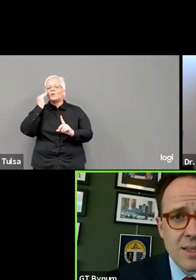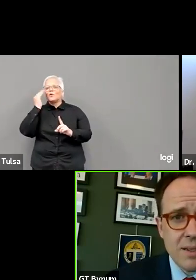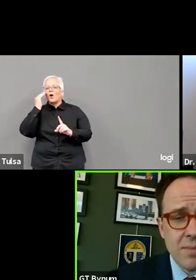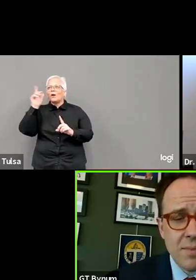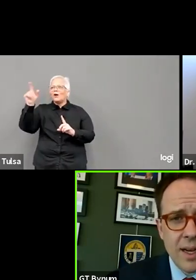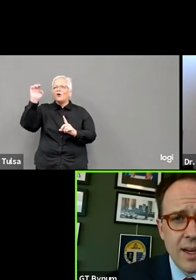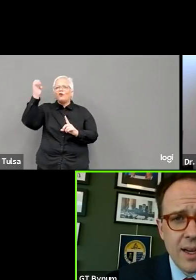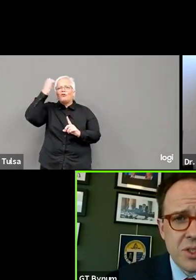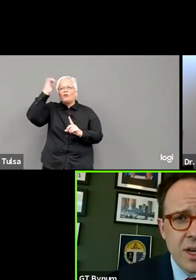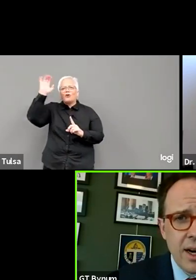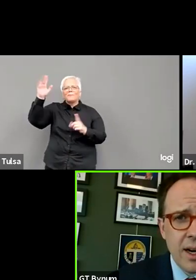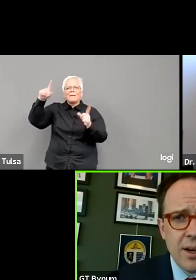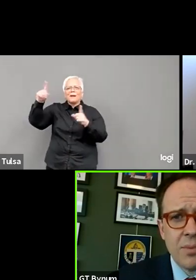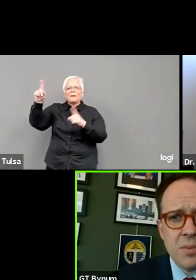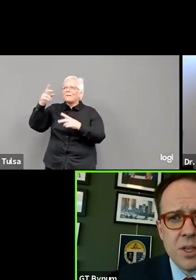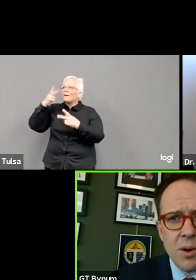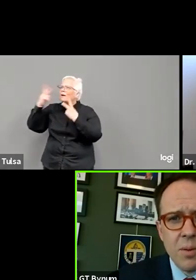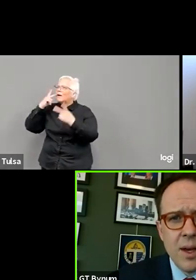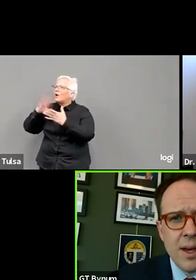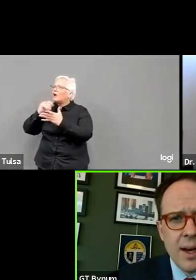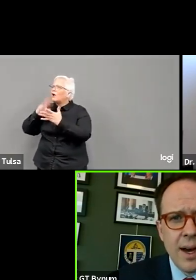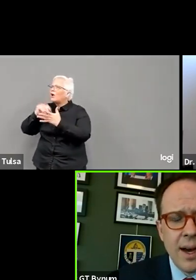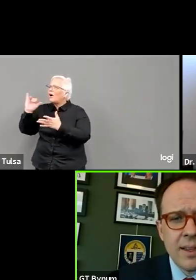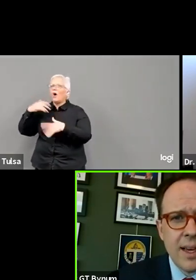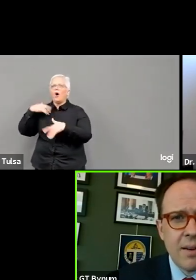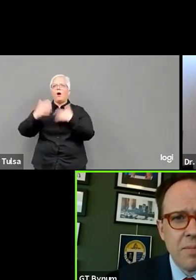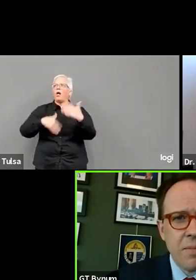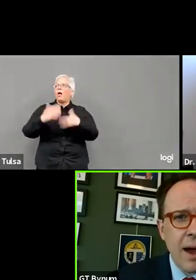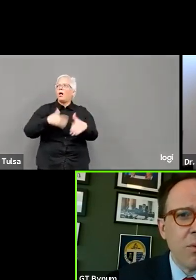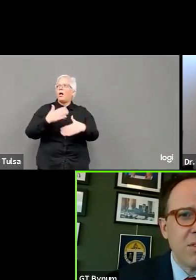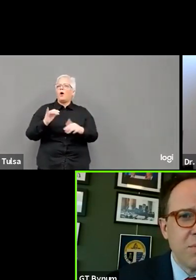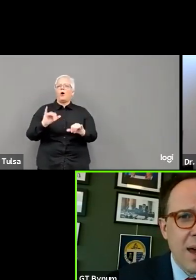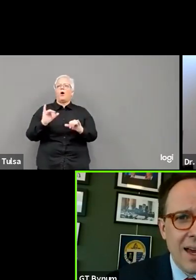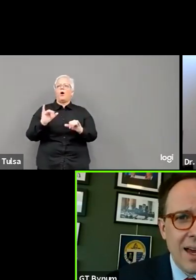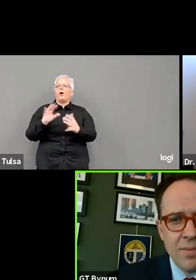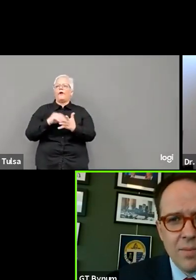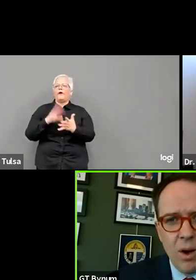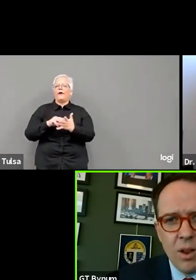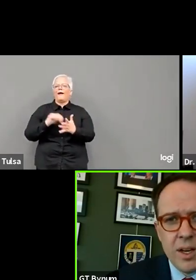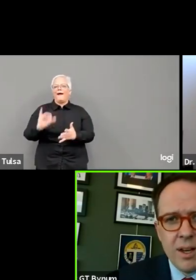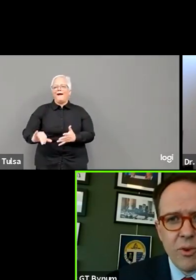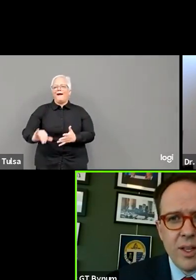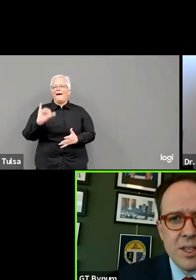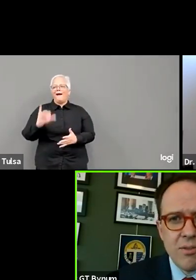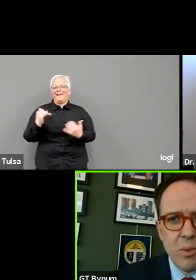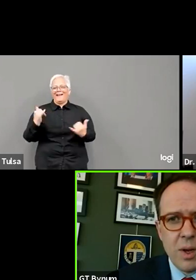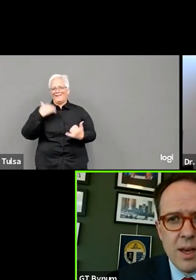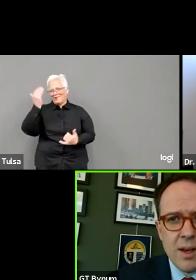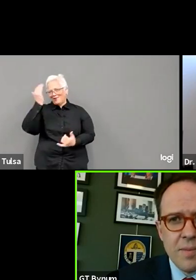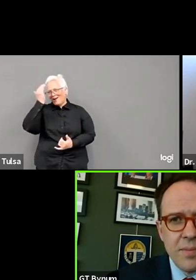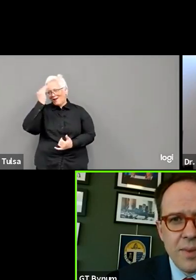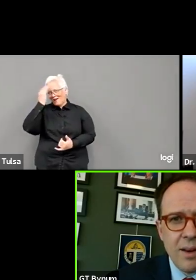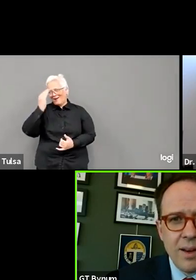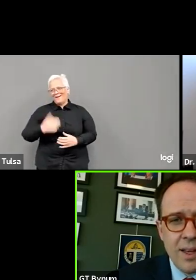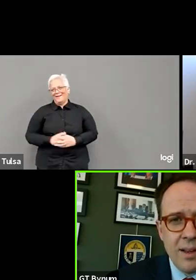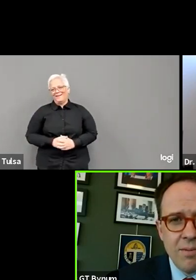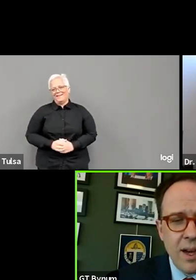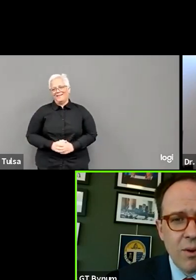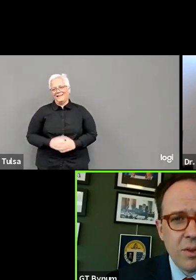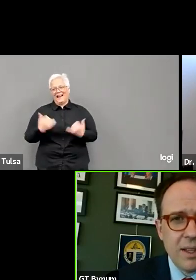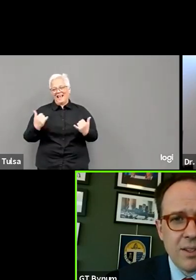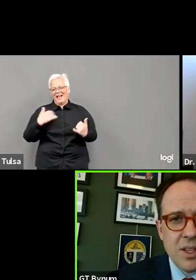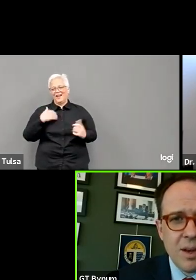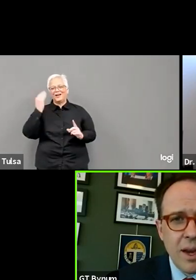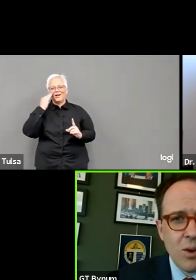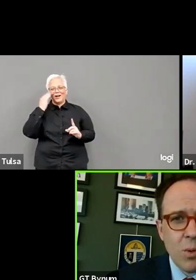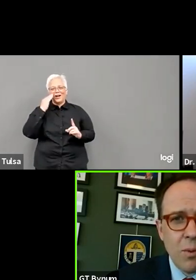worst case scenario. So I think that would have made all the difference if we, you know, and